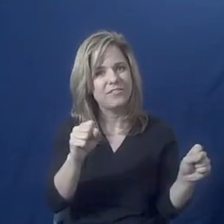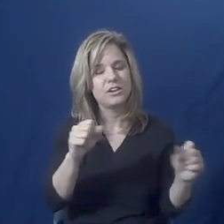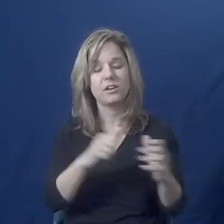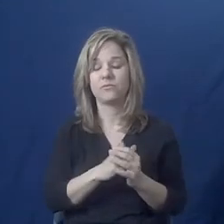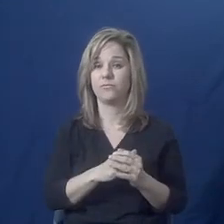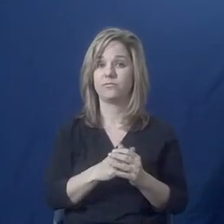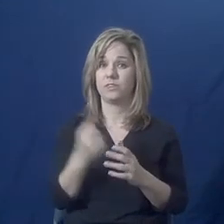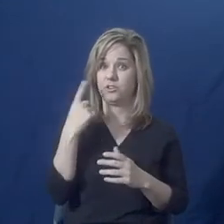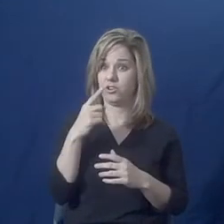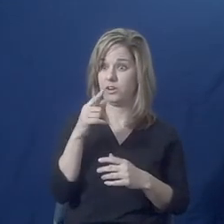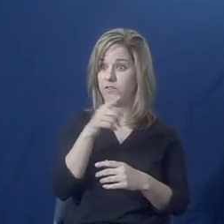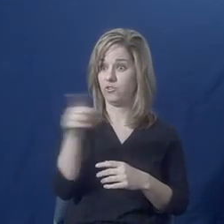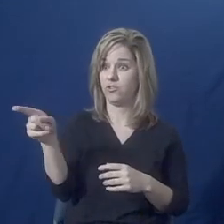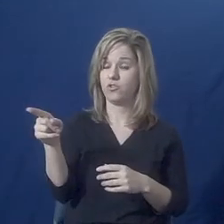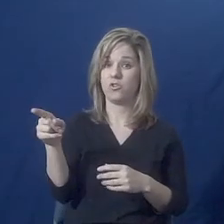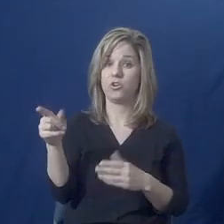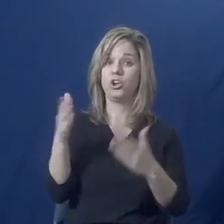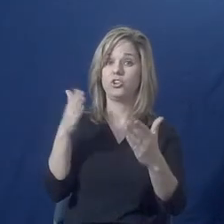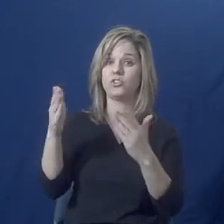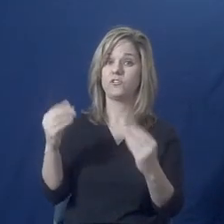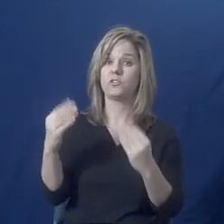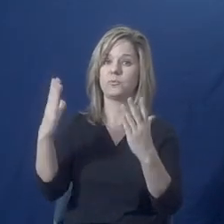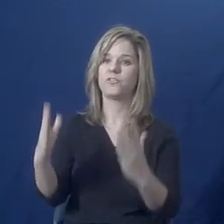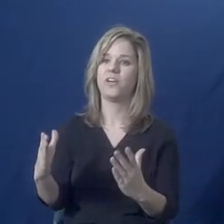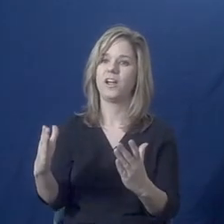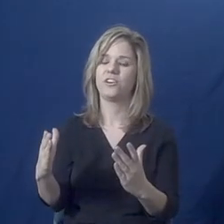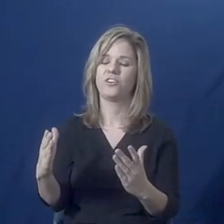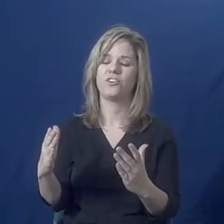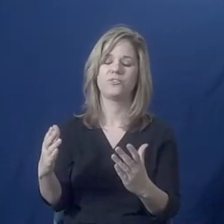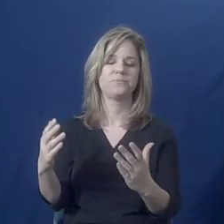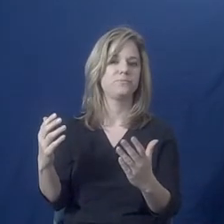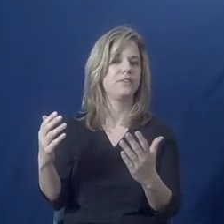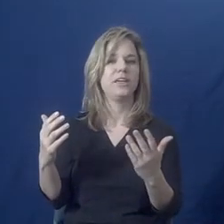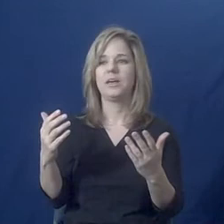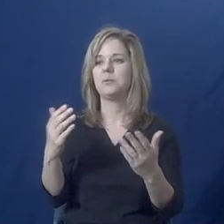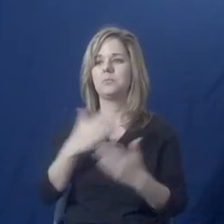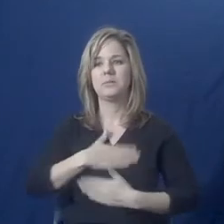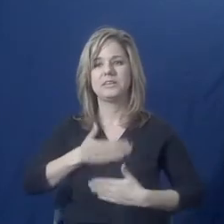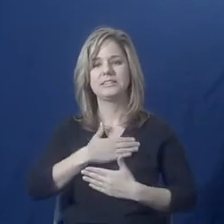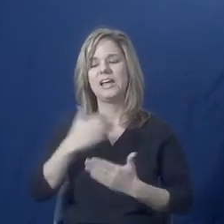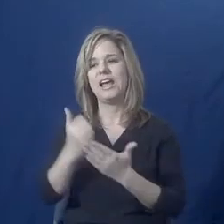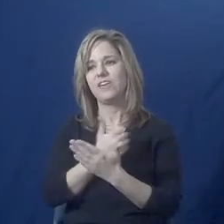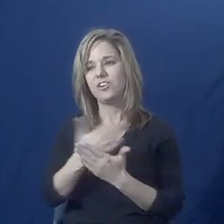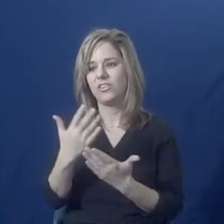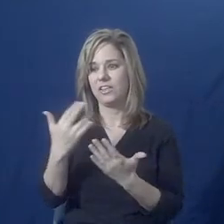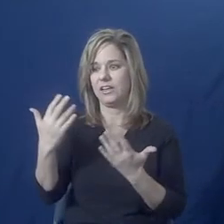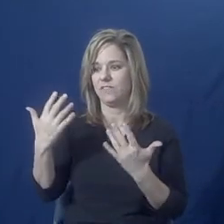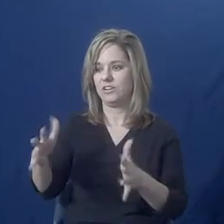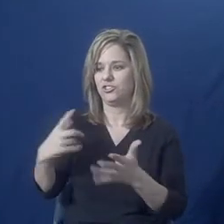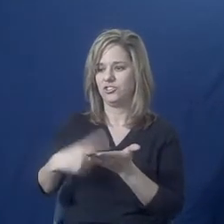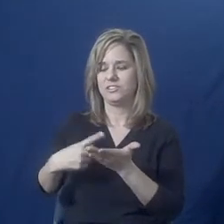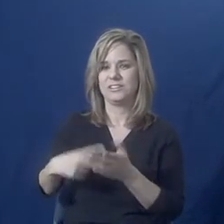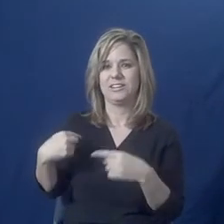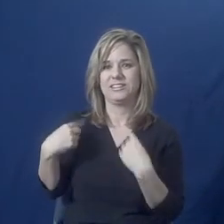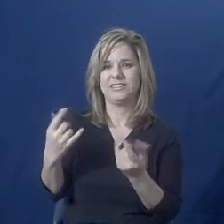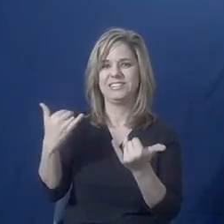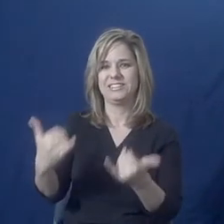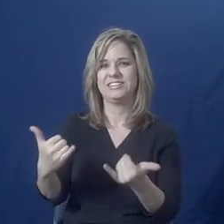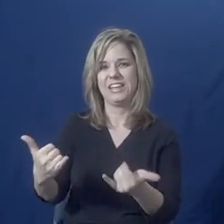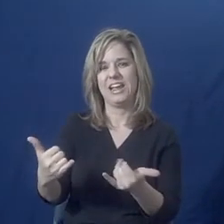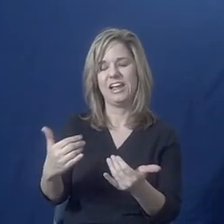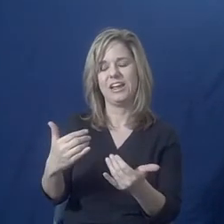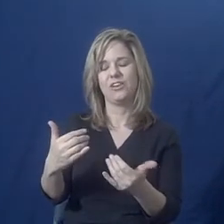you to keep all the things that we're talking about in mind and understand that survivors with